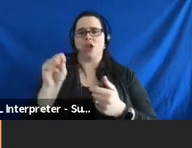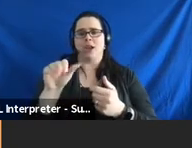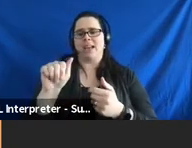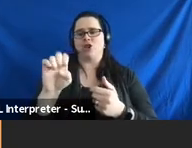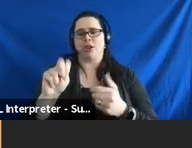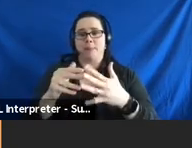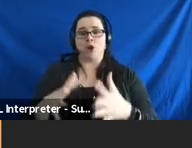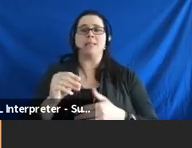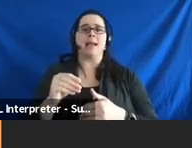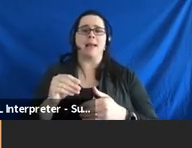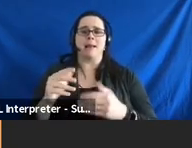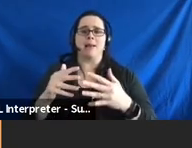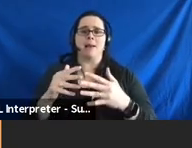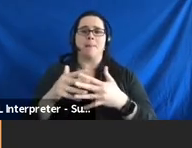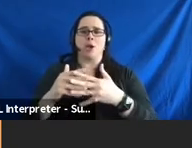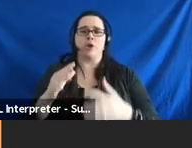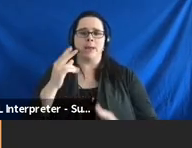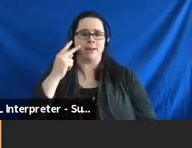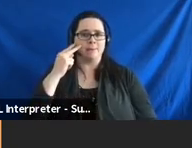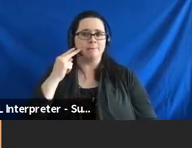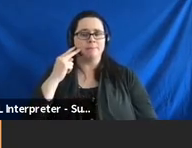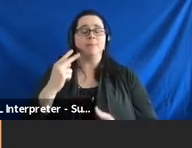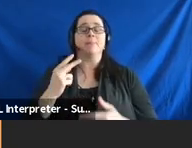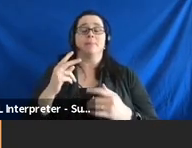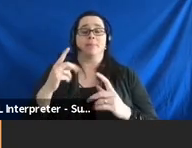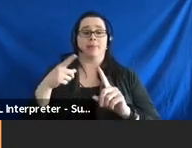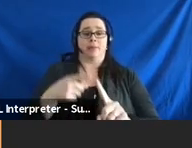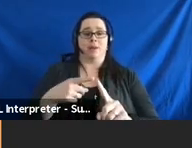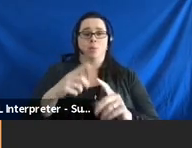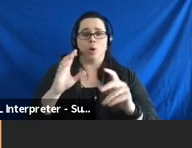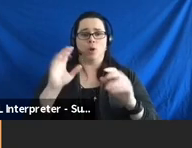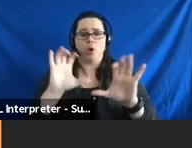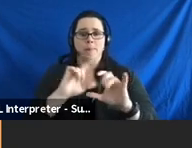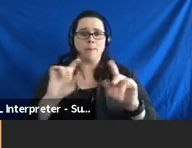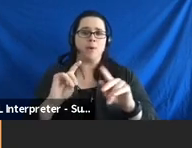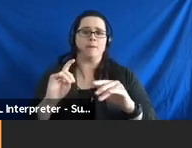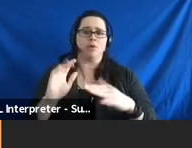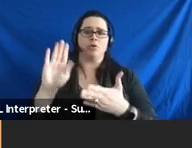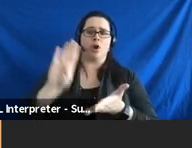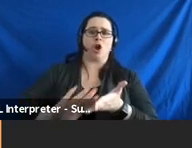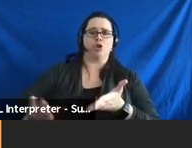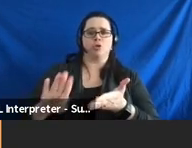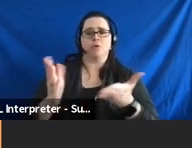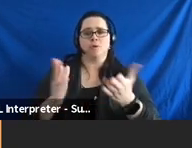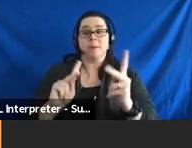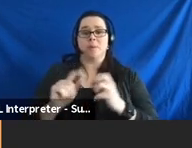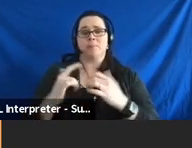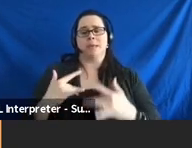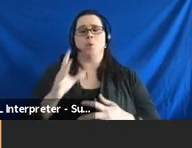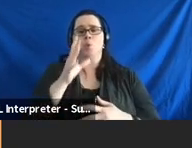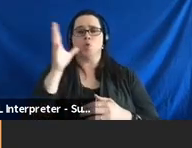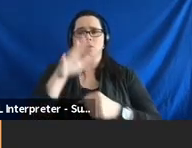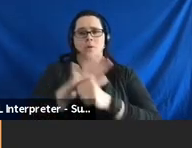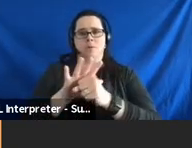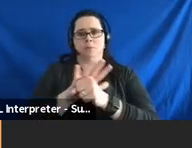Indians. And particularly, we're looking at folks in these underserved populations in rural areas of Iowa